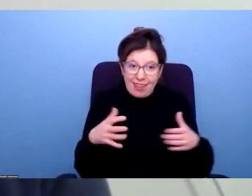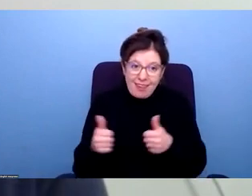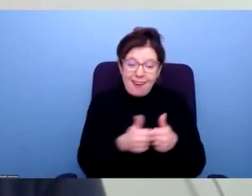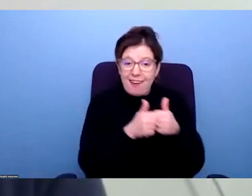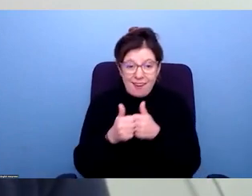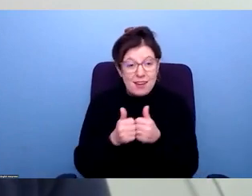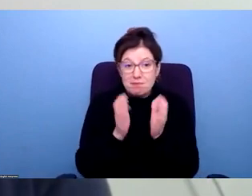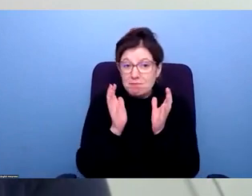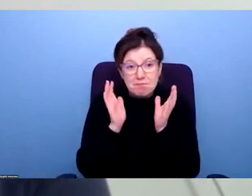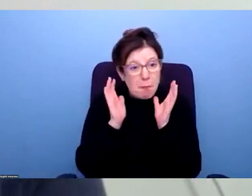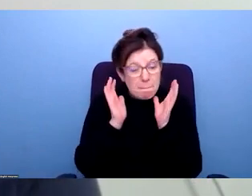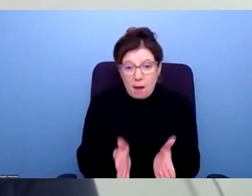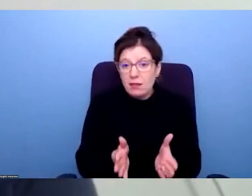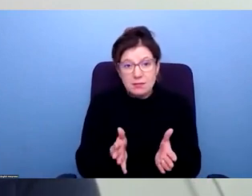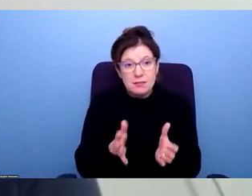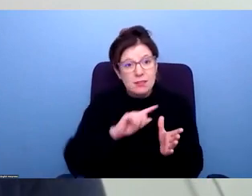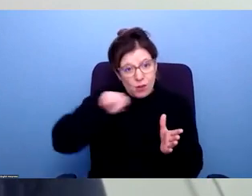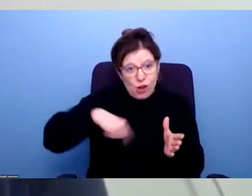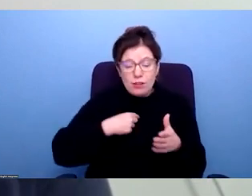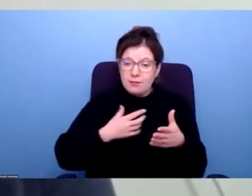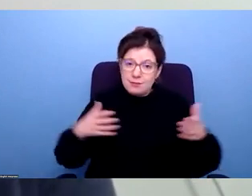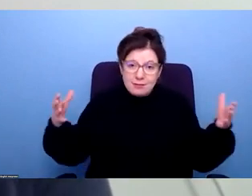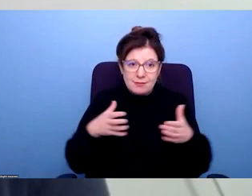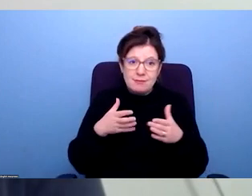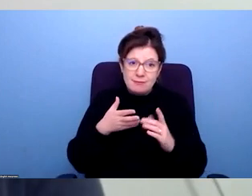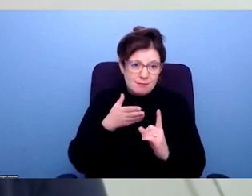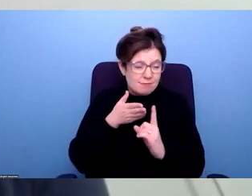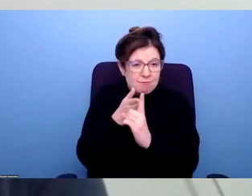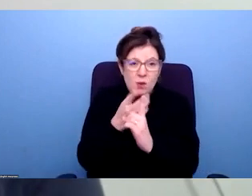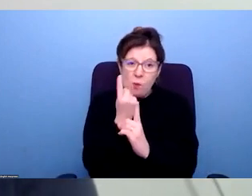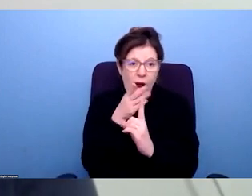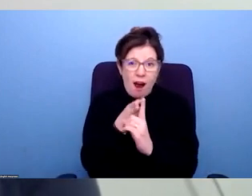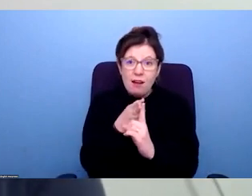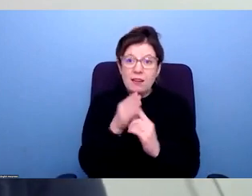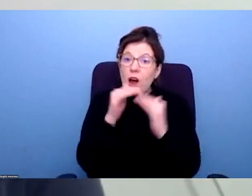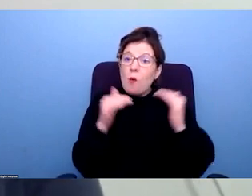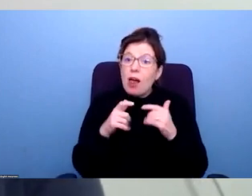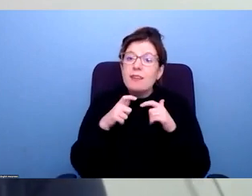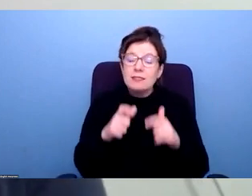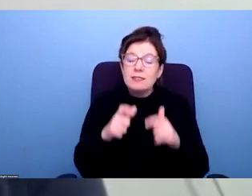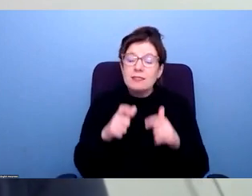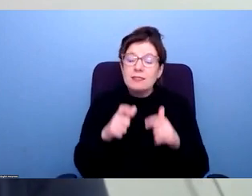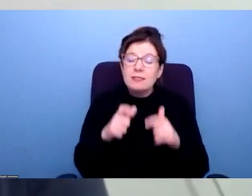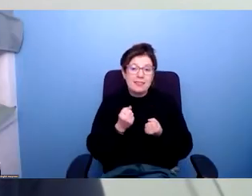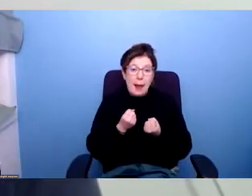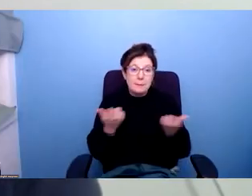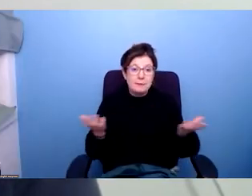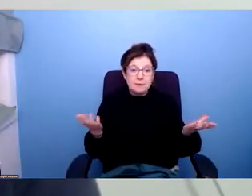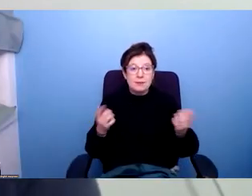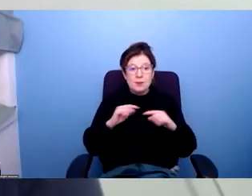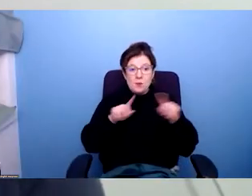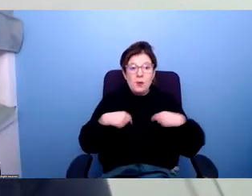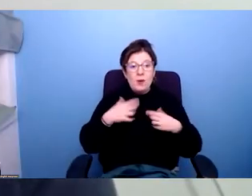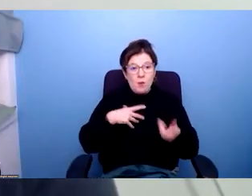must come together and speak with this unified voice that this inequality we won't stand for. And it's not, and that we want change,